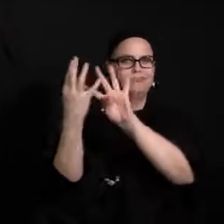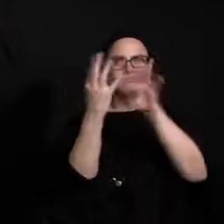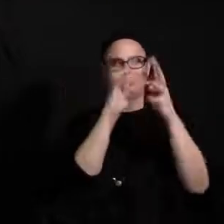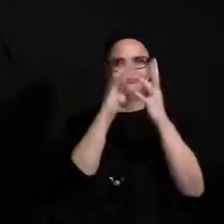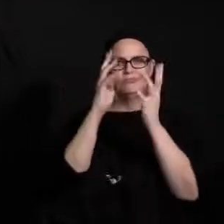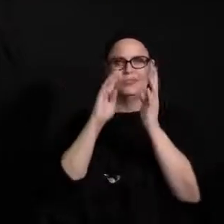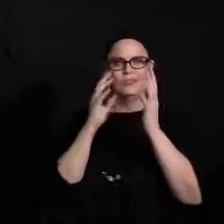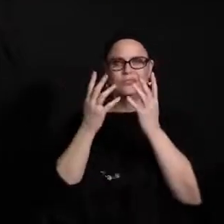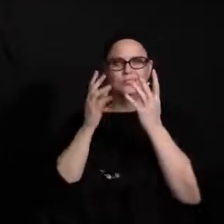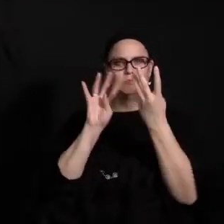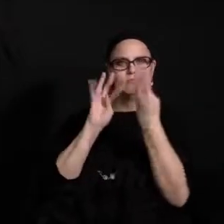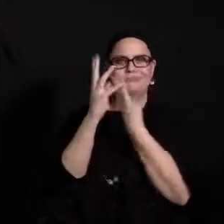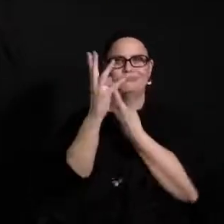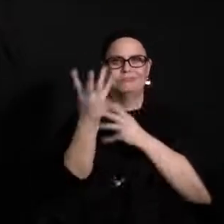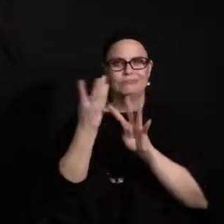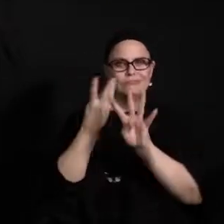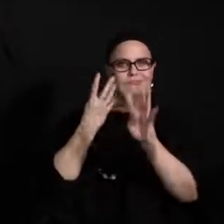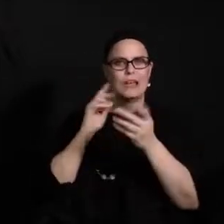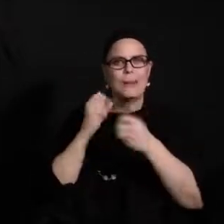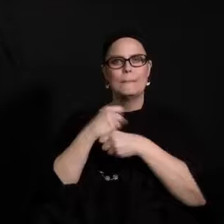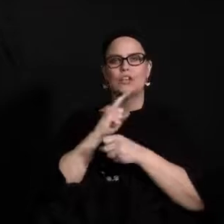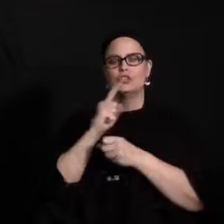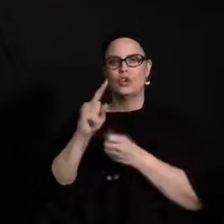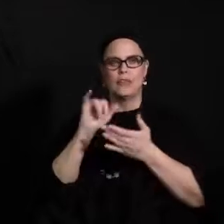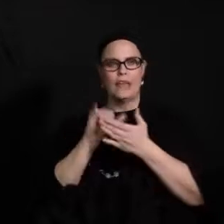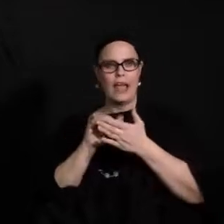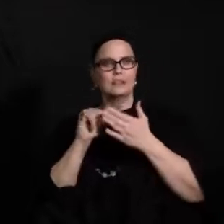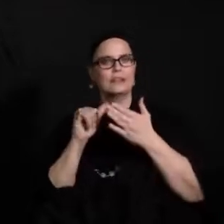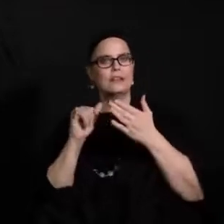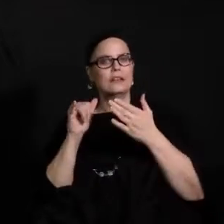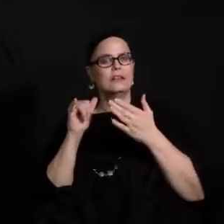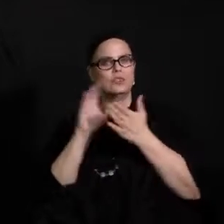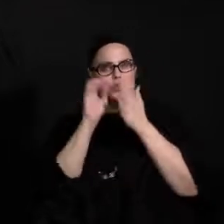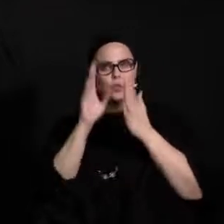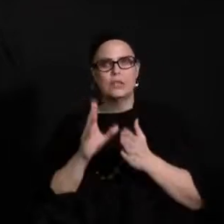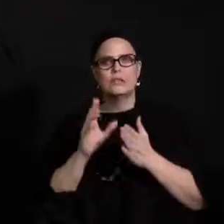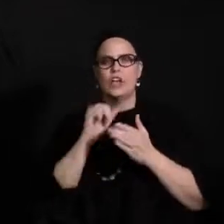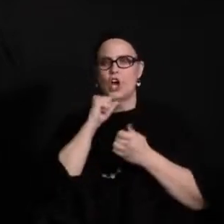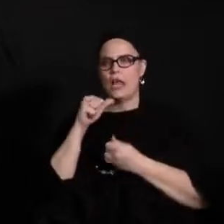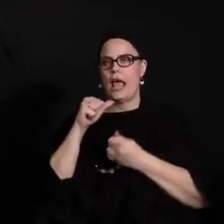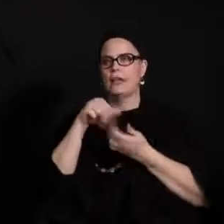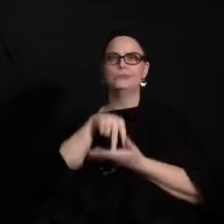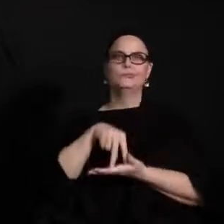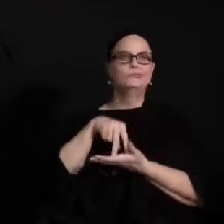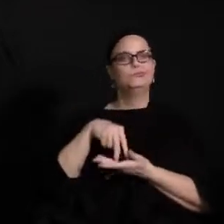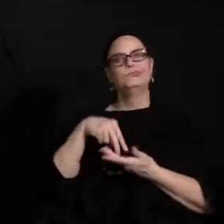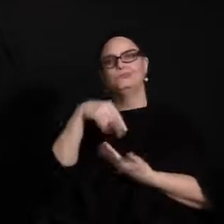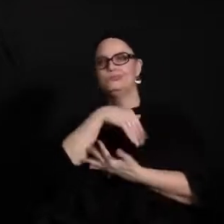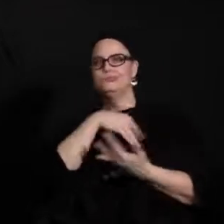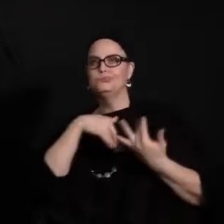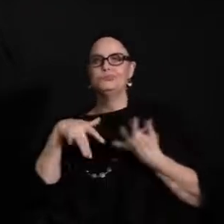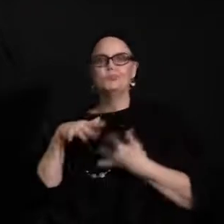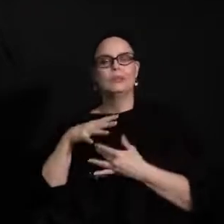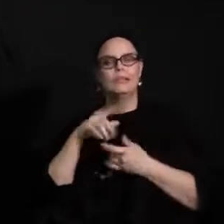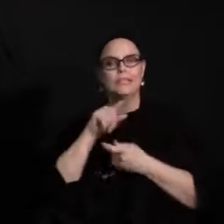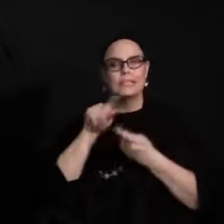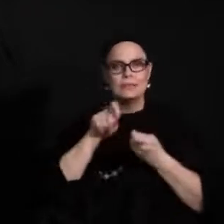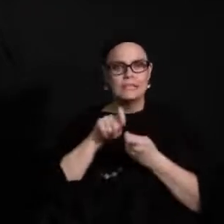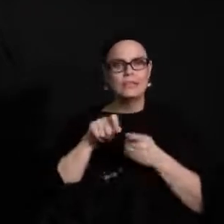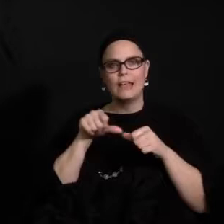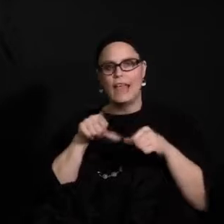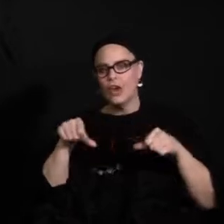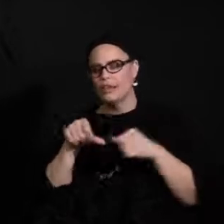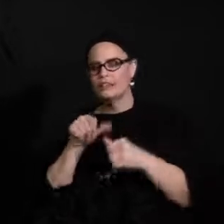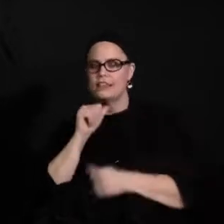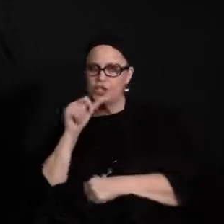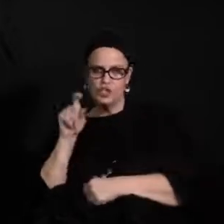the appropriate distance and making sure that students are not loitering in areas that they need to. I also would like to call